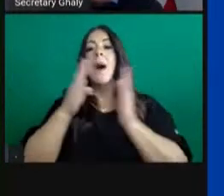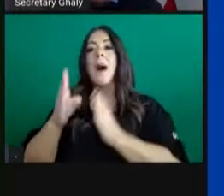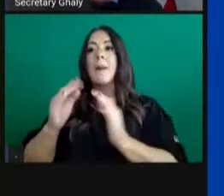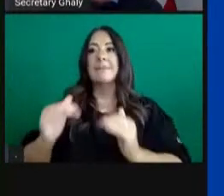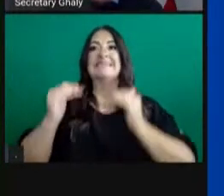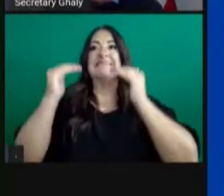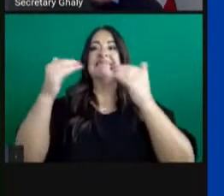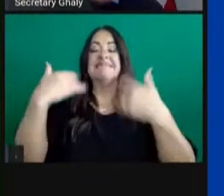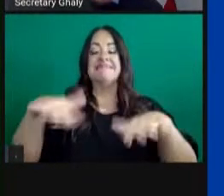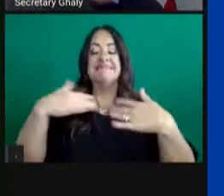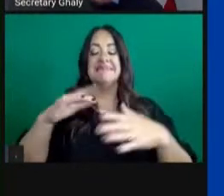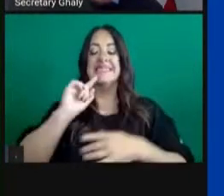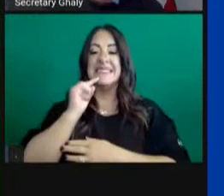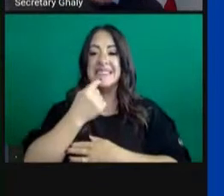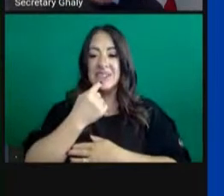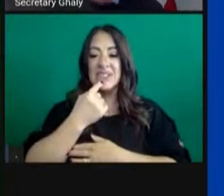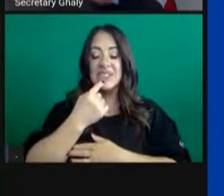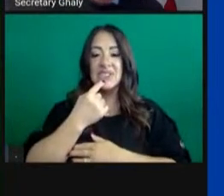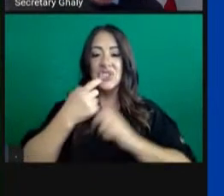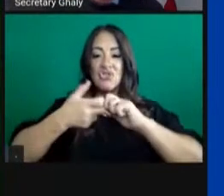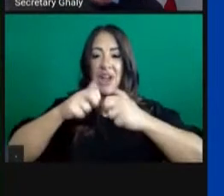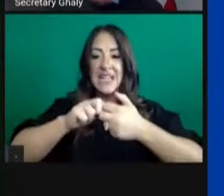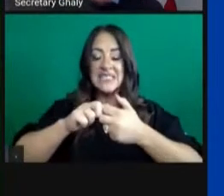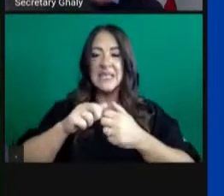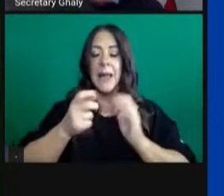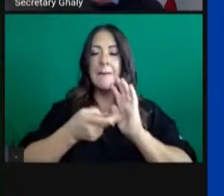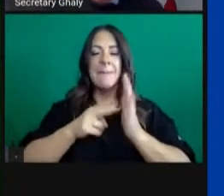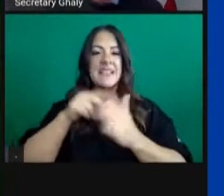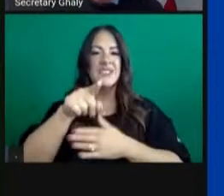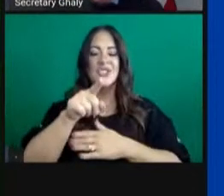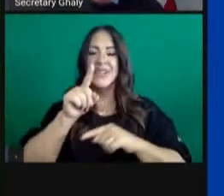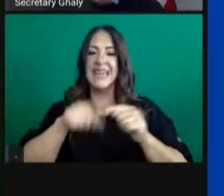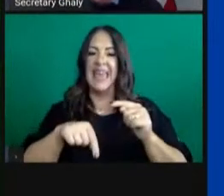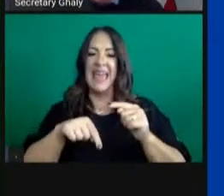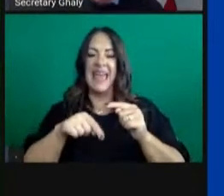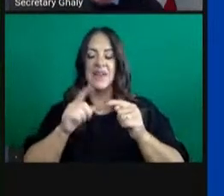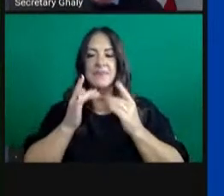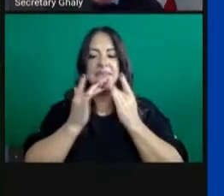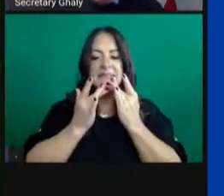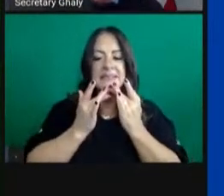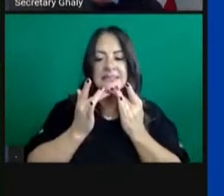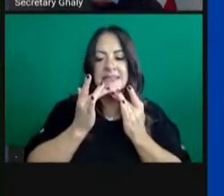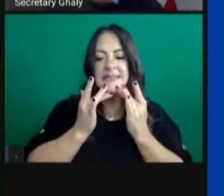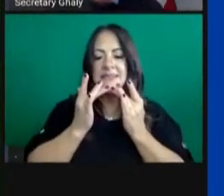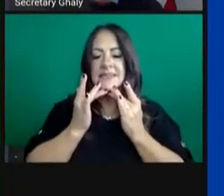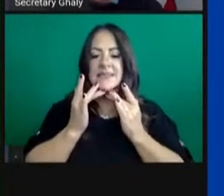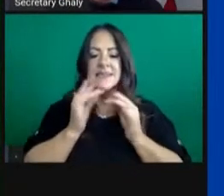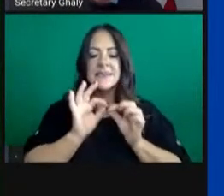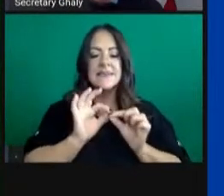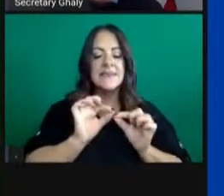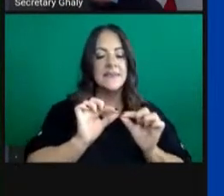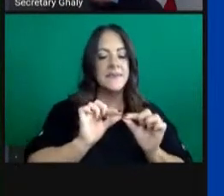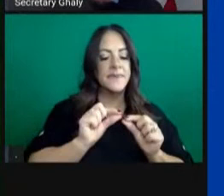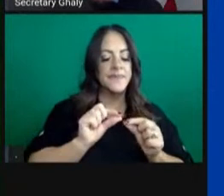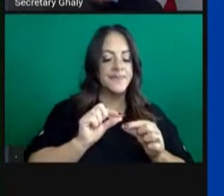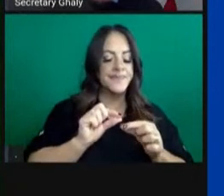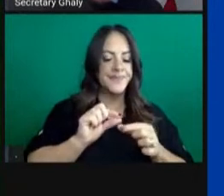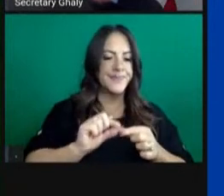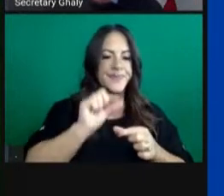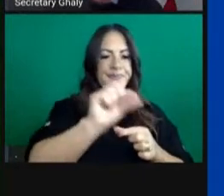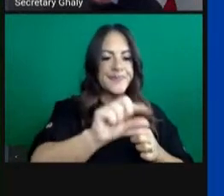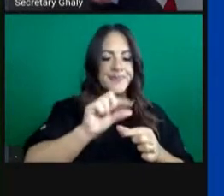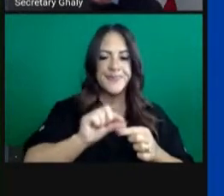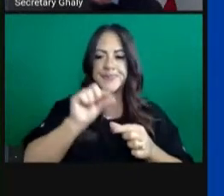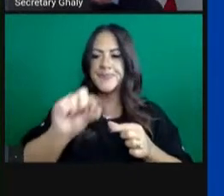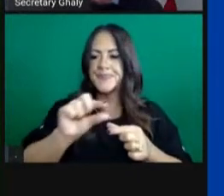you are in situations where occasionally you have to ration certain supplies, certain therapies, and even in a case